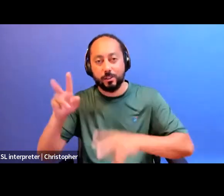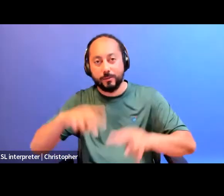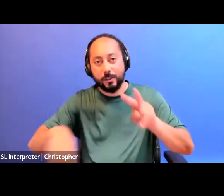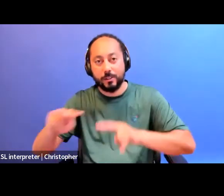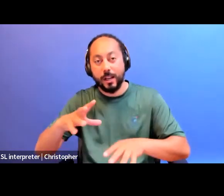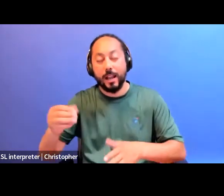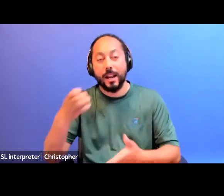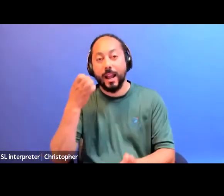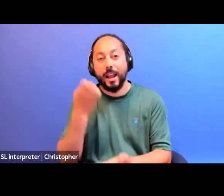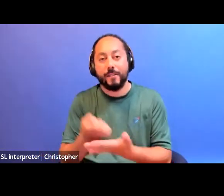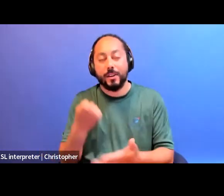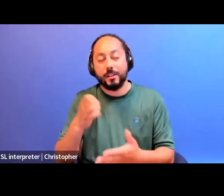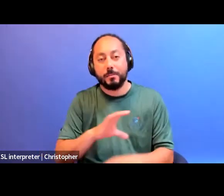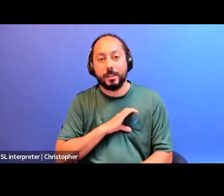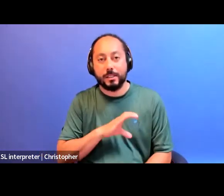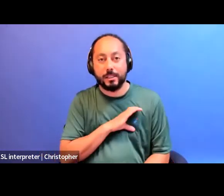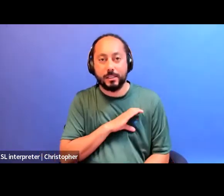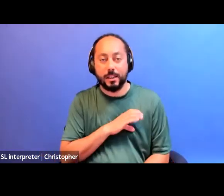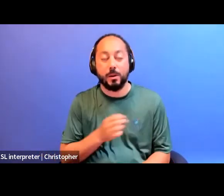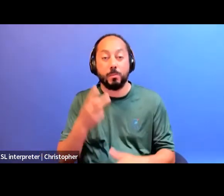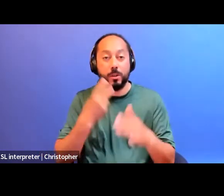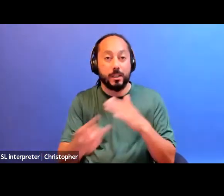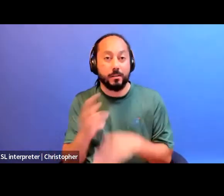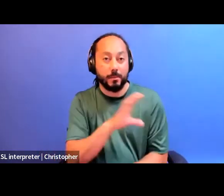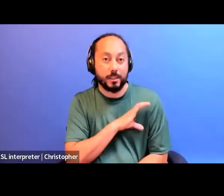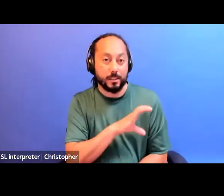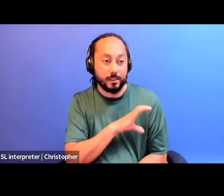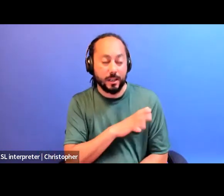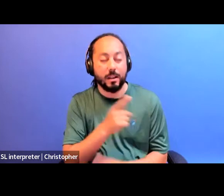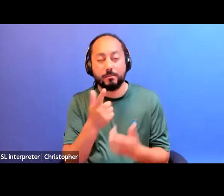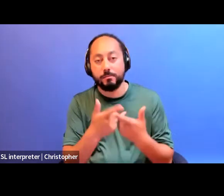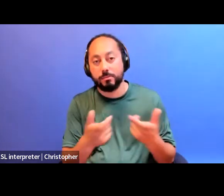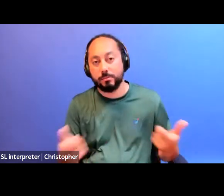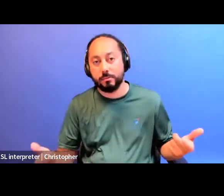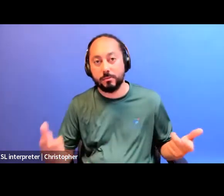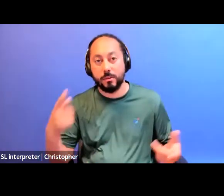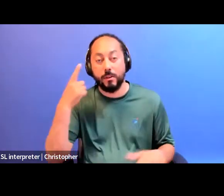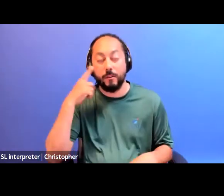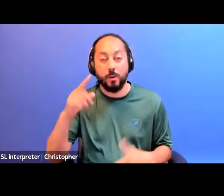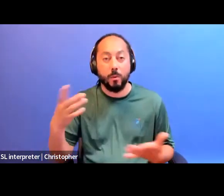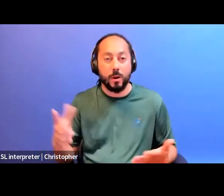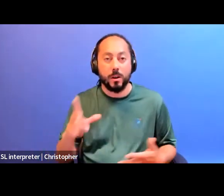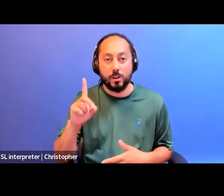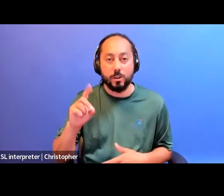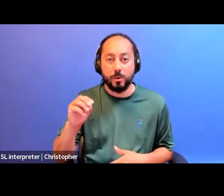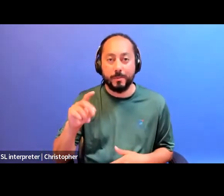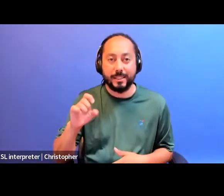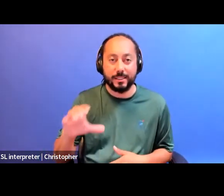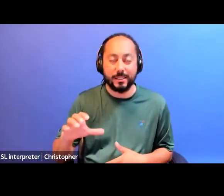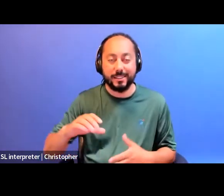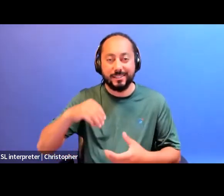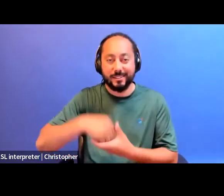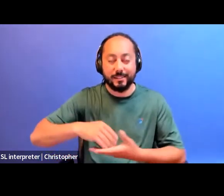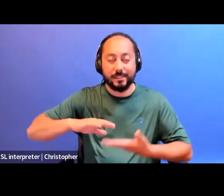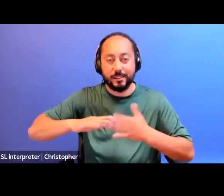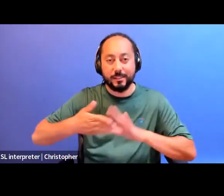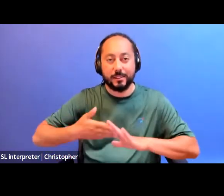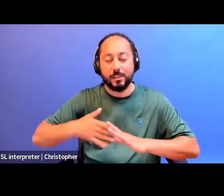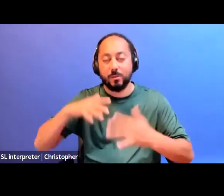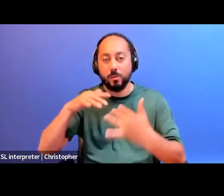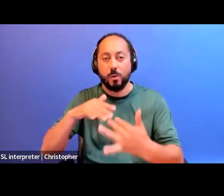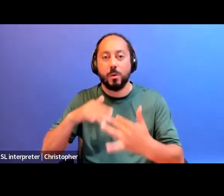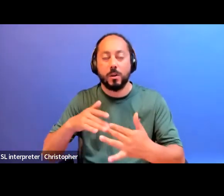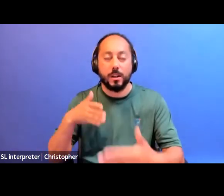policing, predictive policing, and so on for waging a domestic urban warfare against poor, Black,